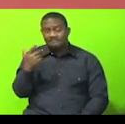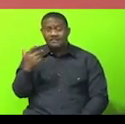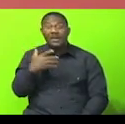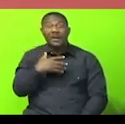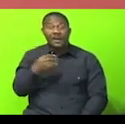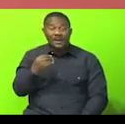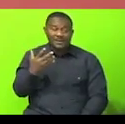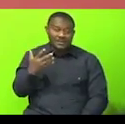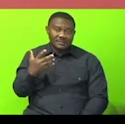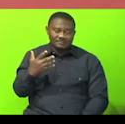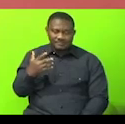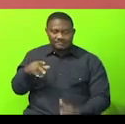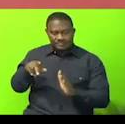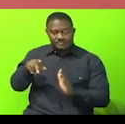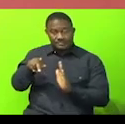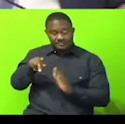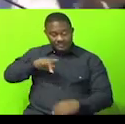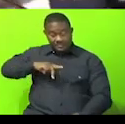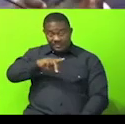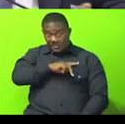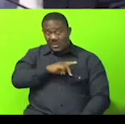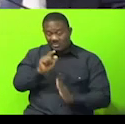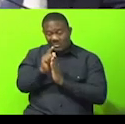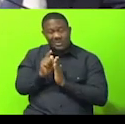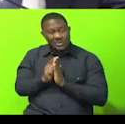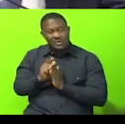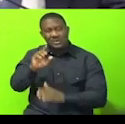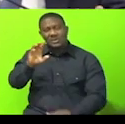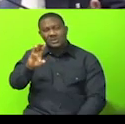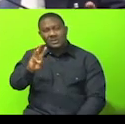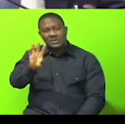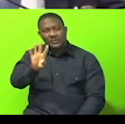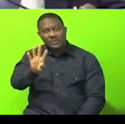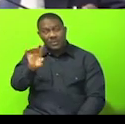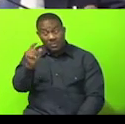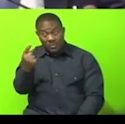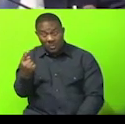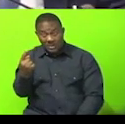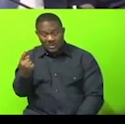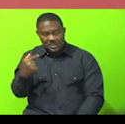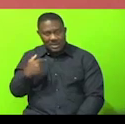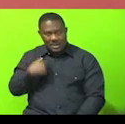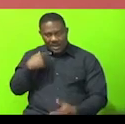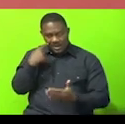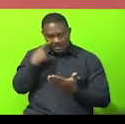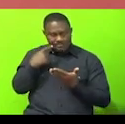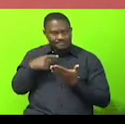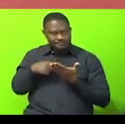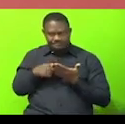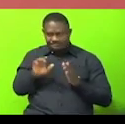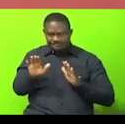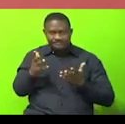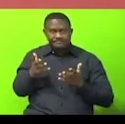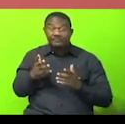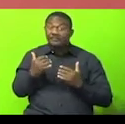64-1 of the Standing Orders of Parliament, I note that we